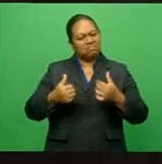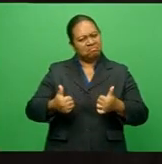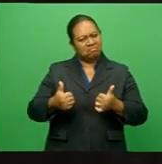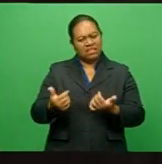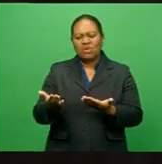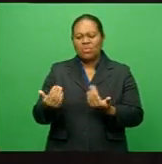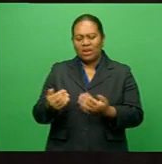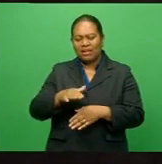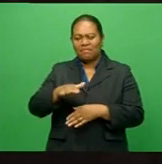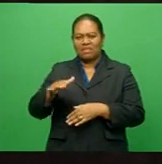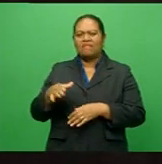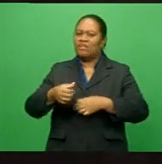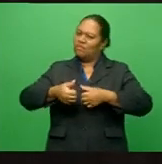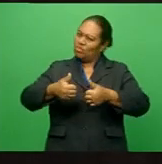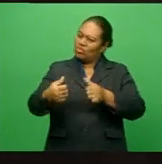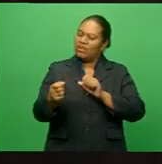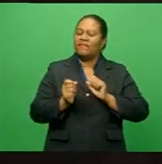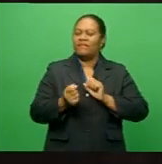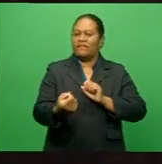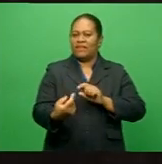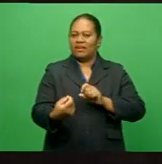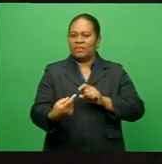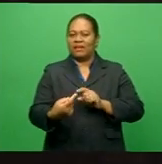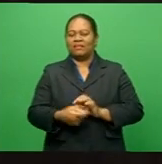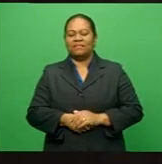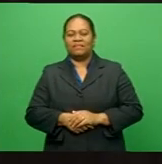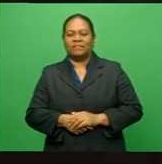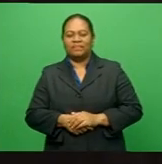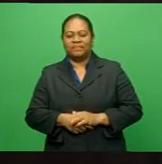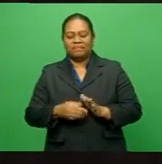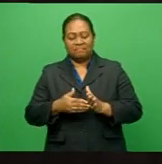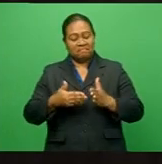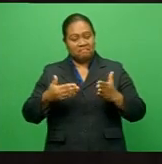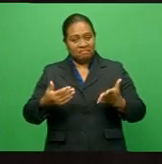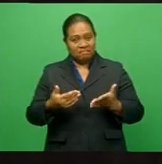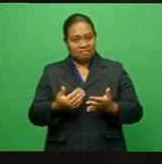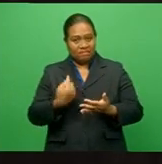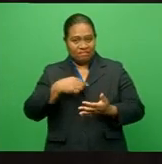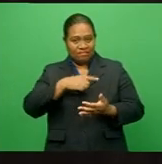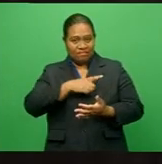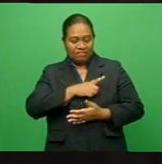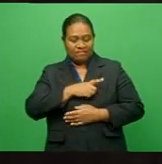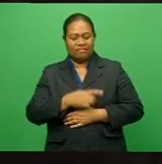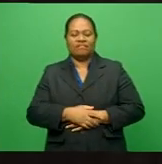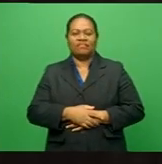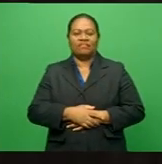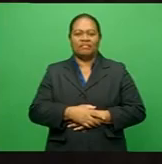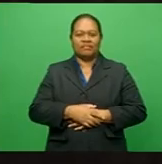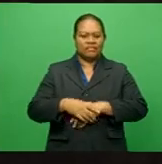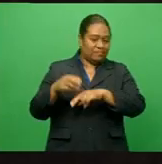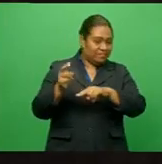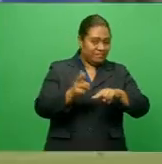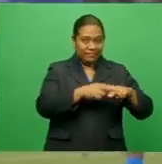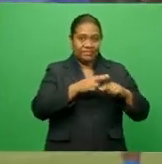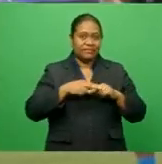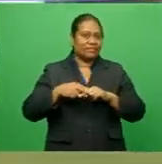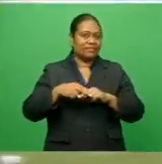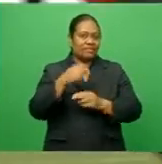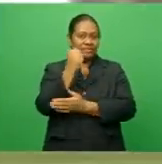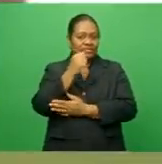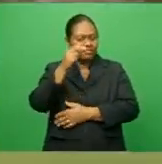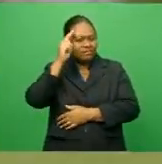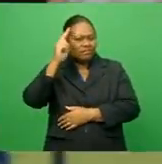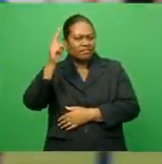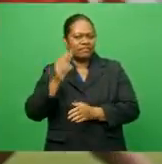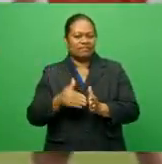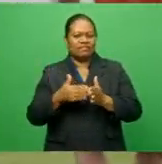really good feedback on what they're doing. One of the main plans for us was, as a Fiji, as a rugby nation, is to get back to our